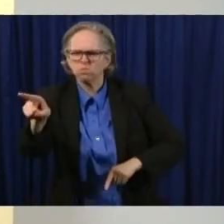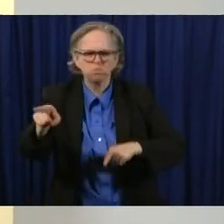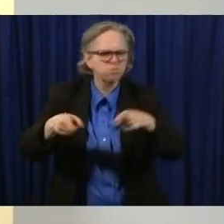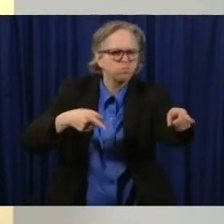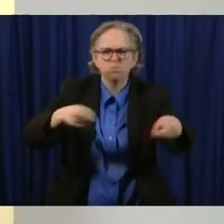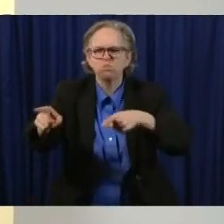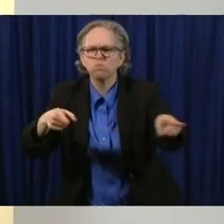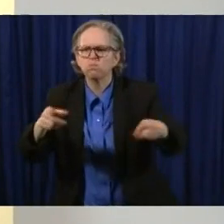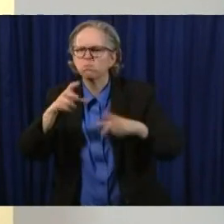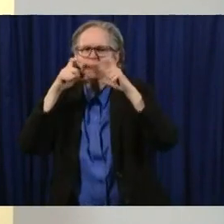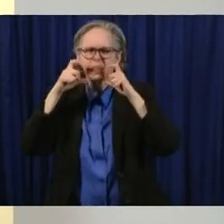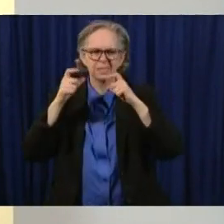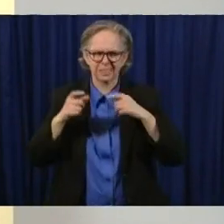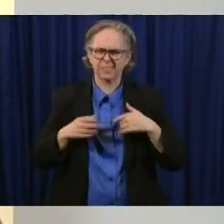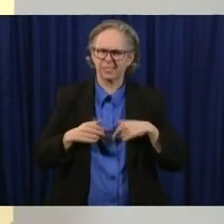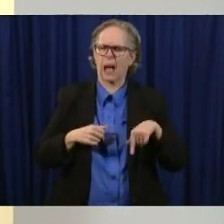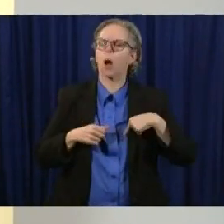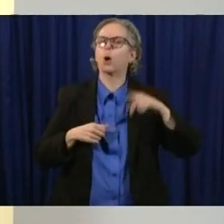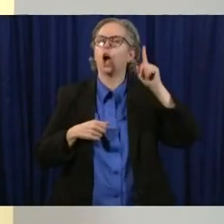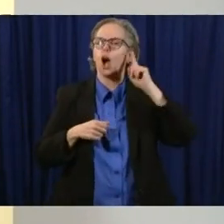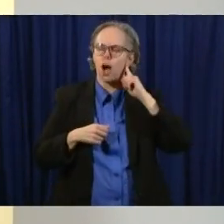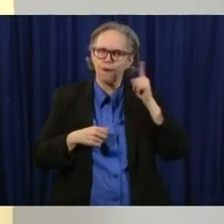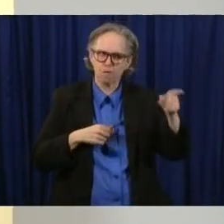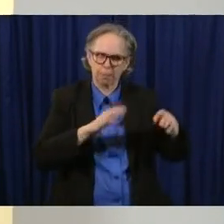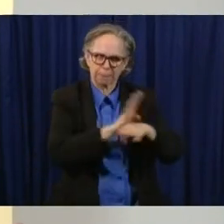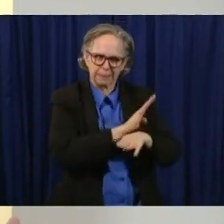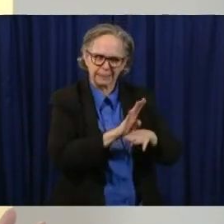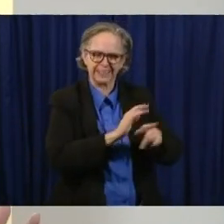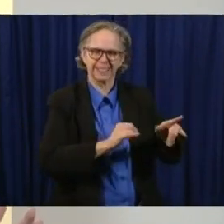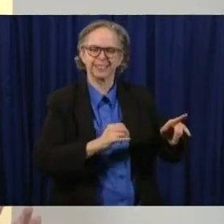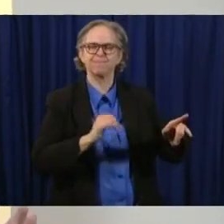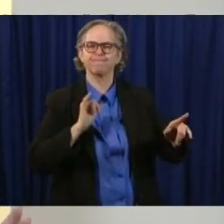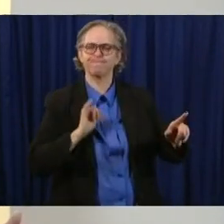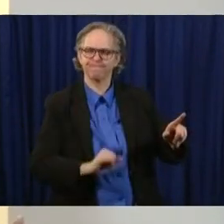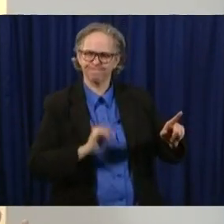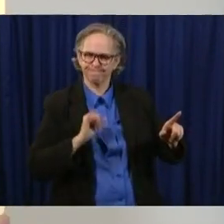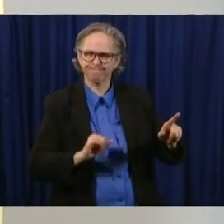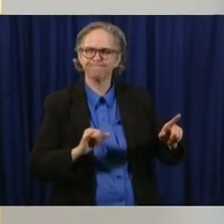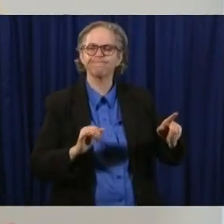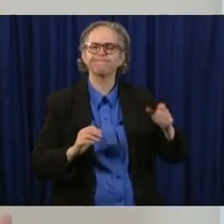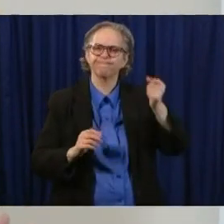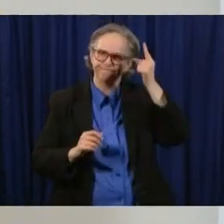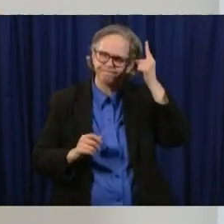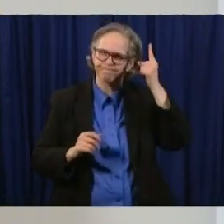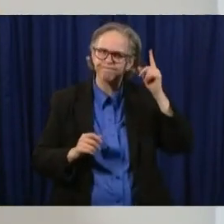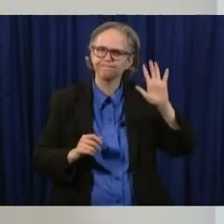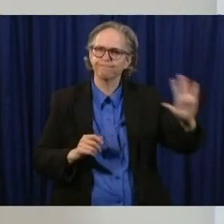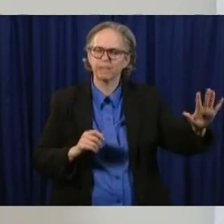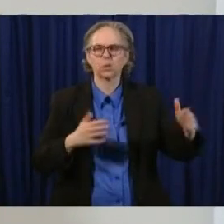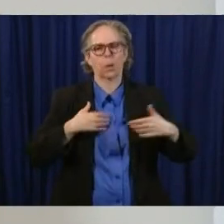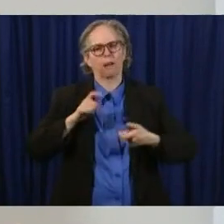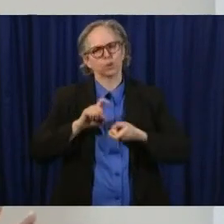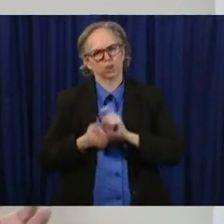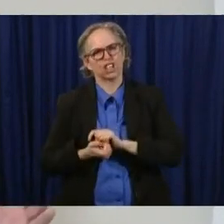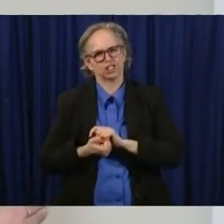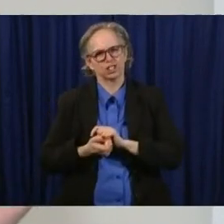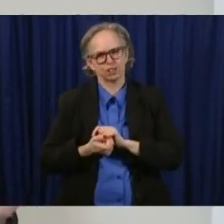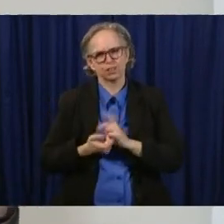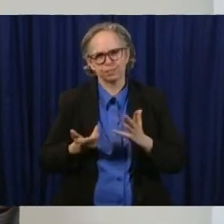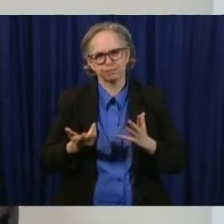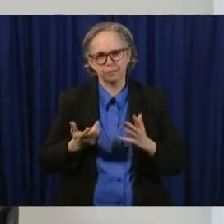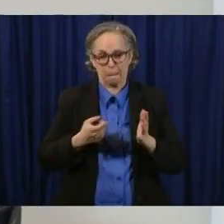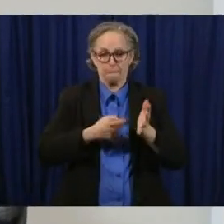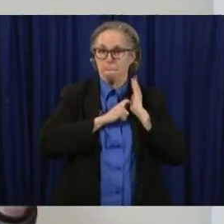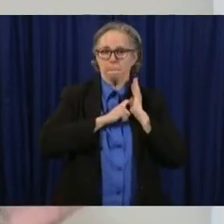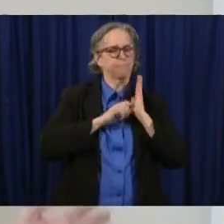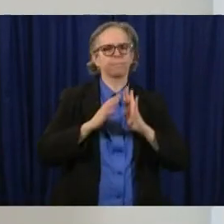so again what i believe we have what we have uh confirmed through this is